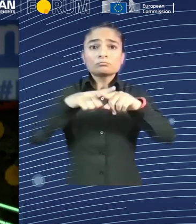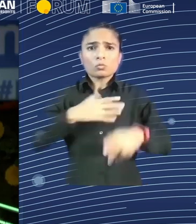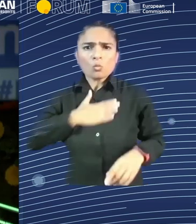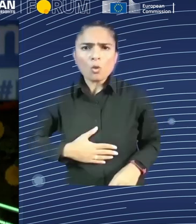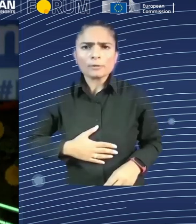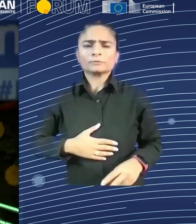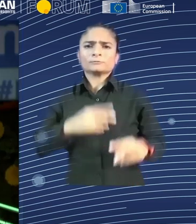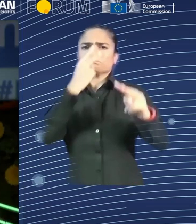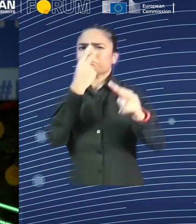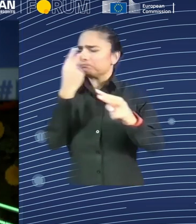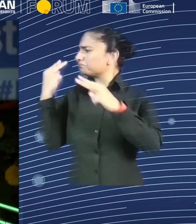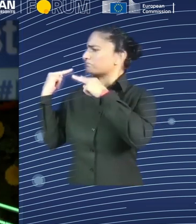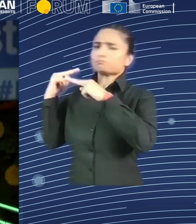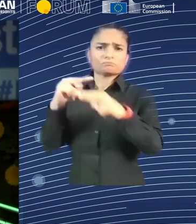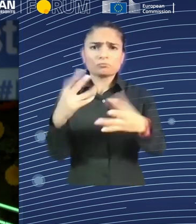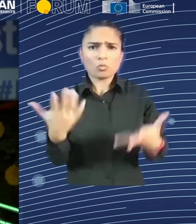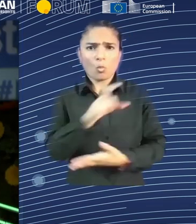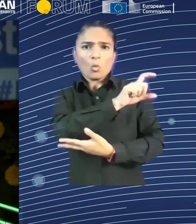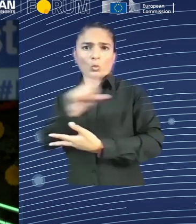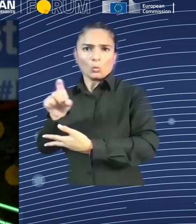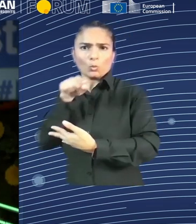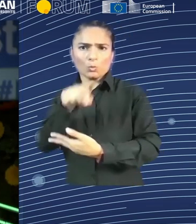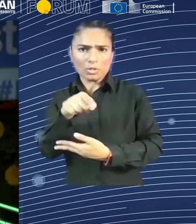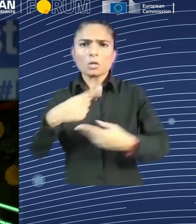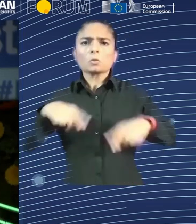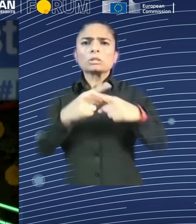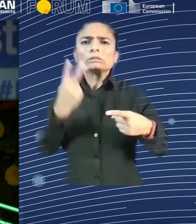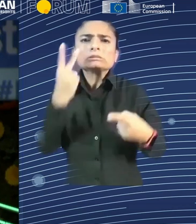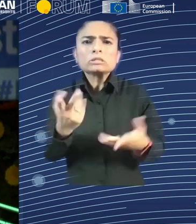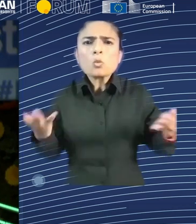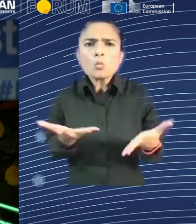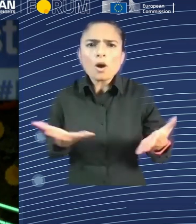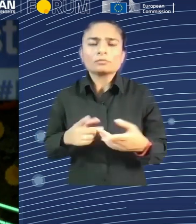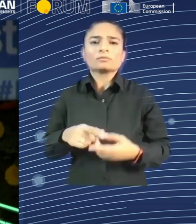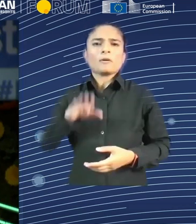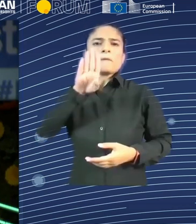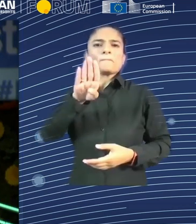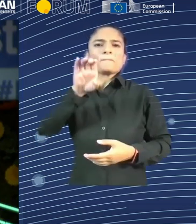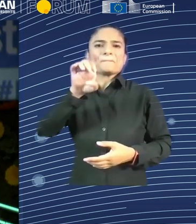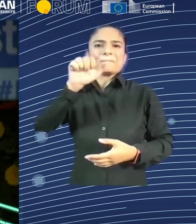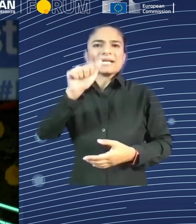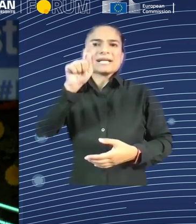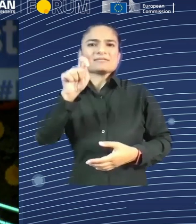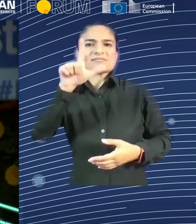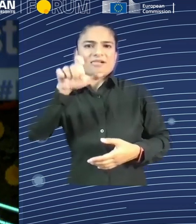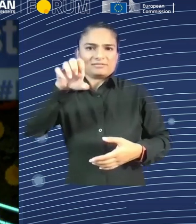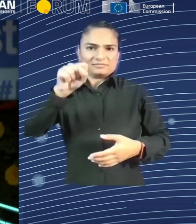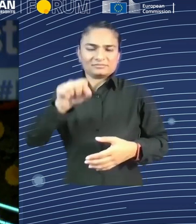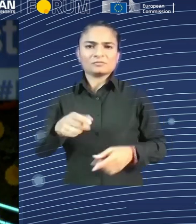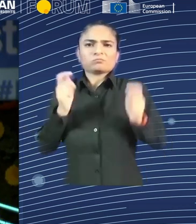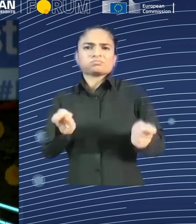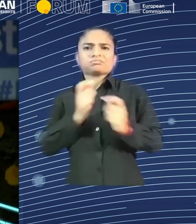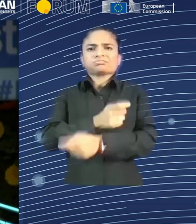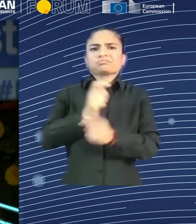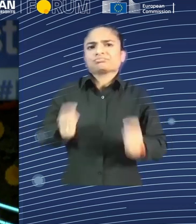is something that, you know, it really, it's just the 35 times that the band is in top 10 and first released